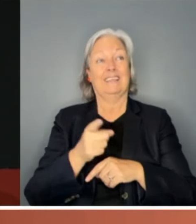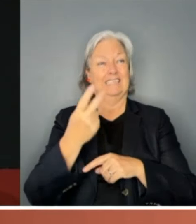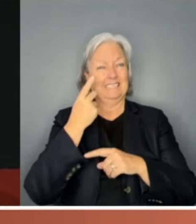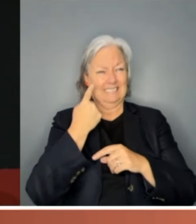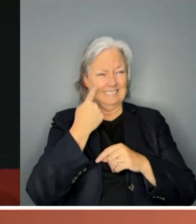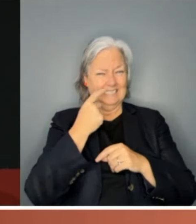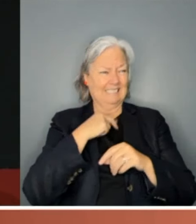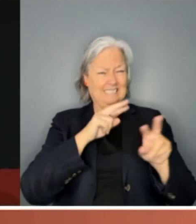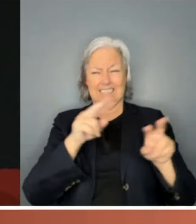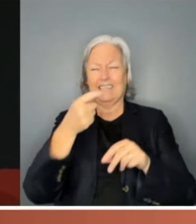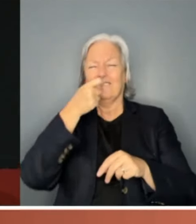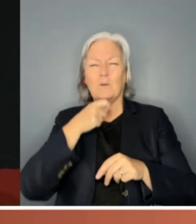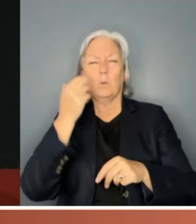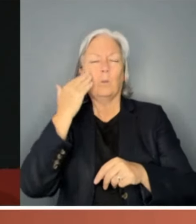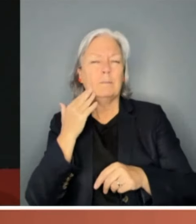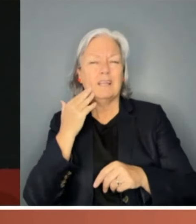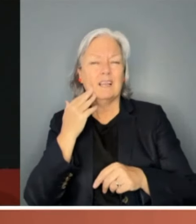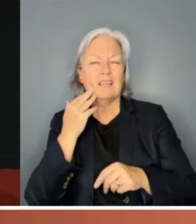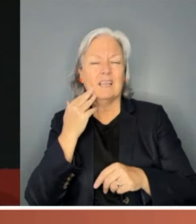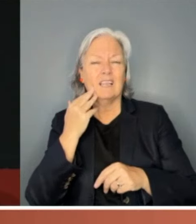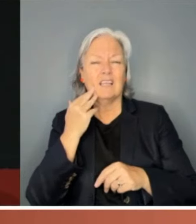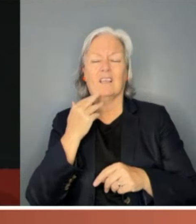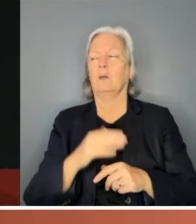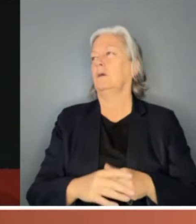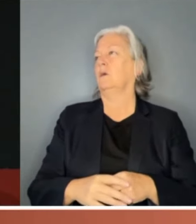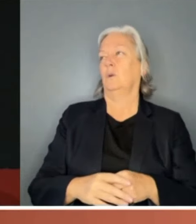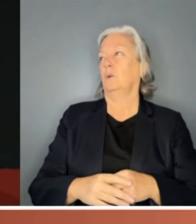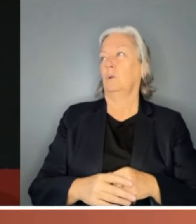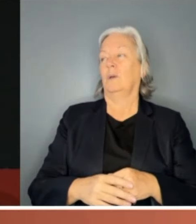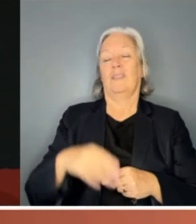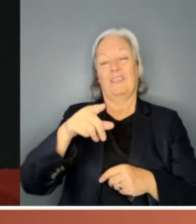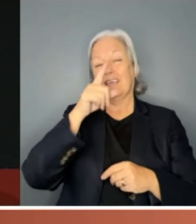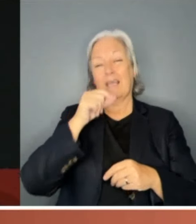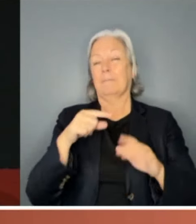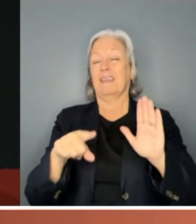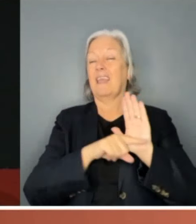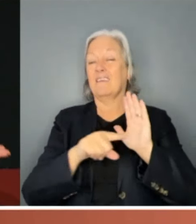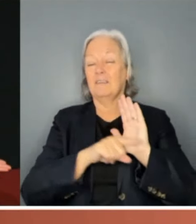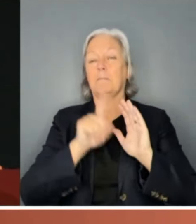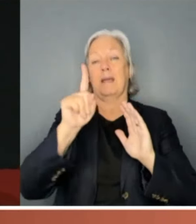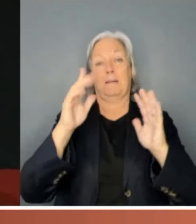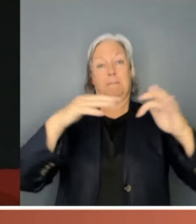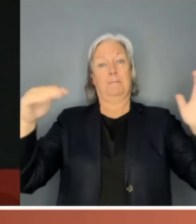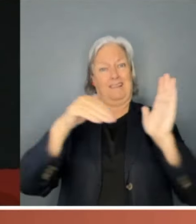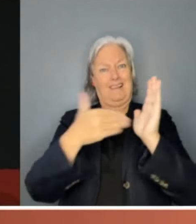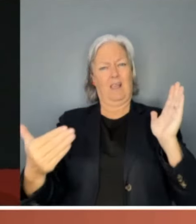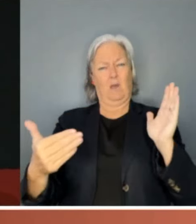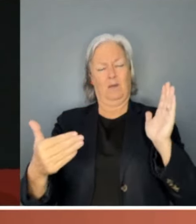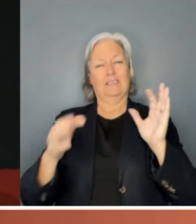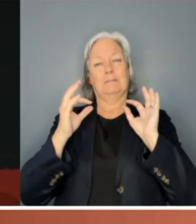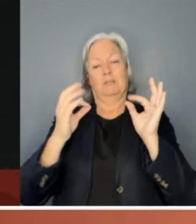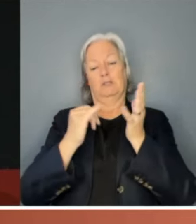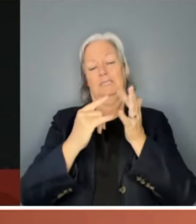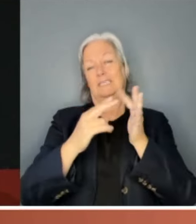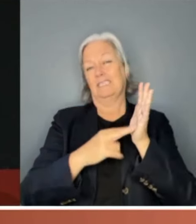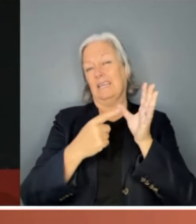and so many men around can have an incredibly negative impact. But when I look around Parliament now, particularly the Senate, and see